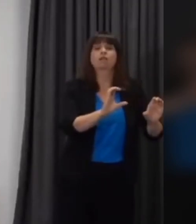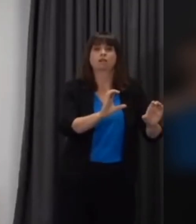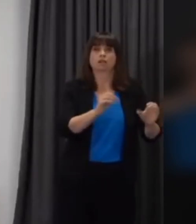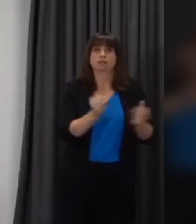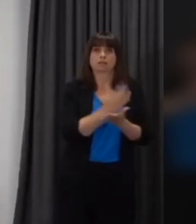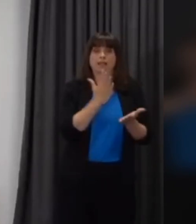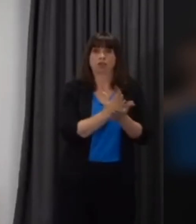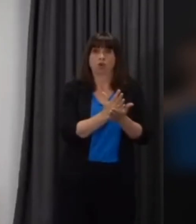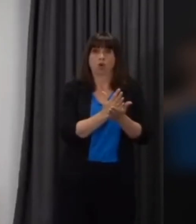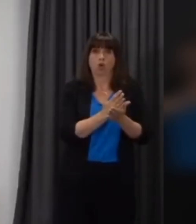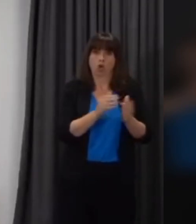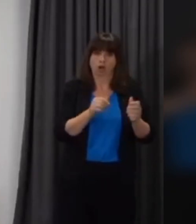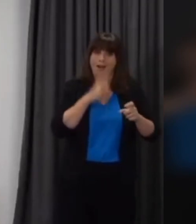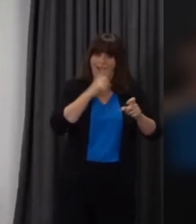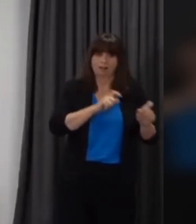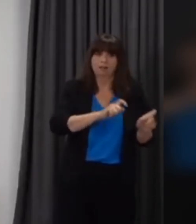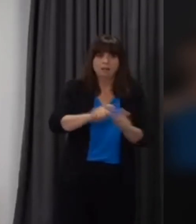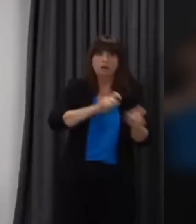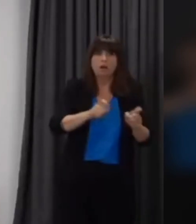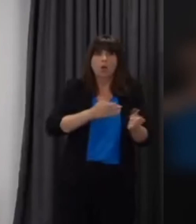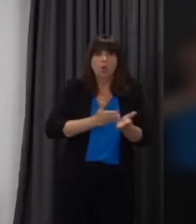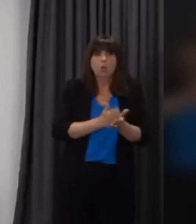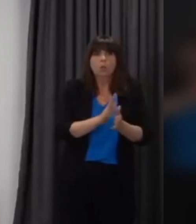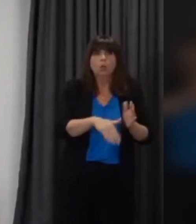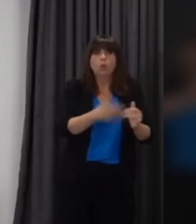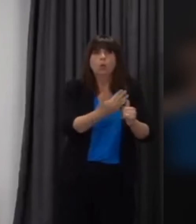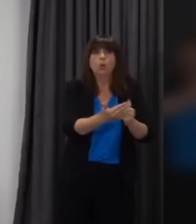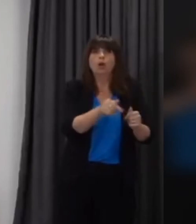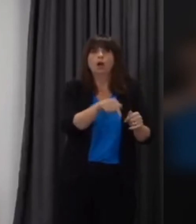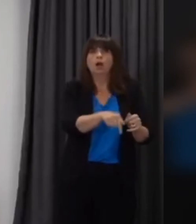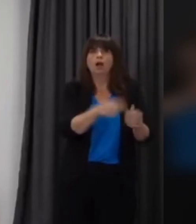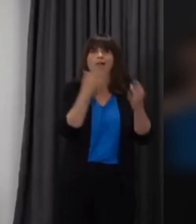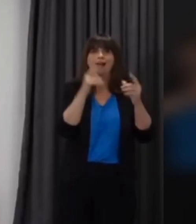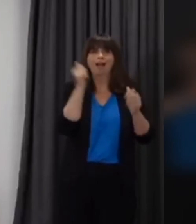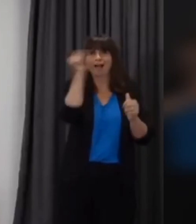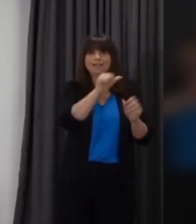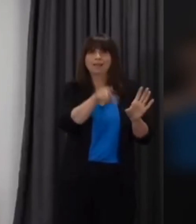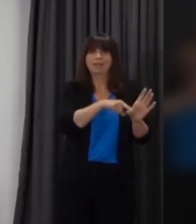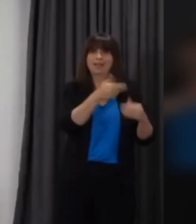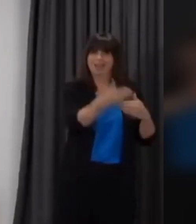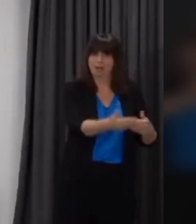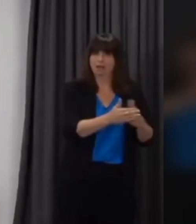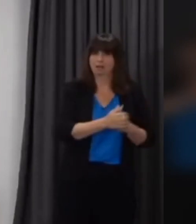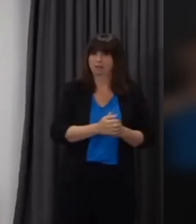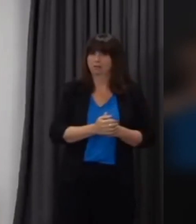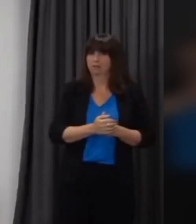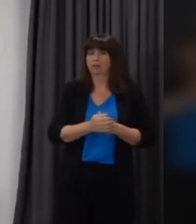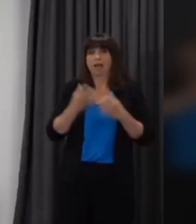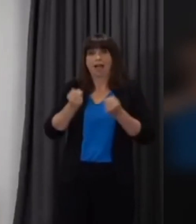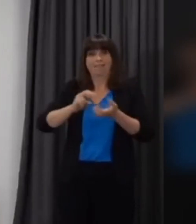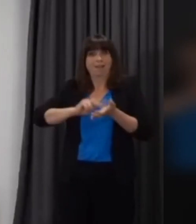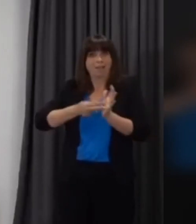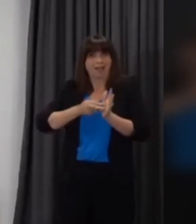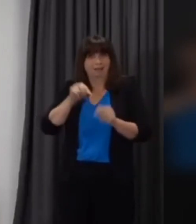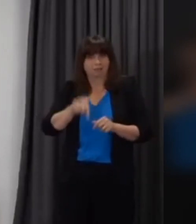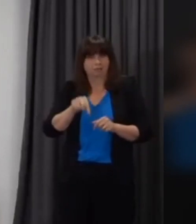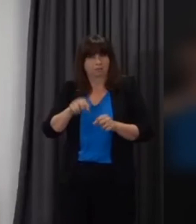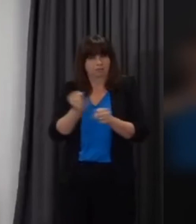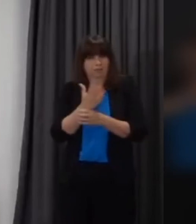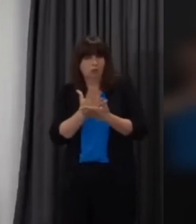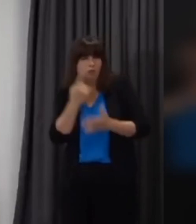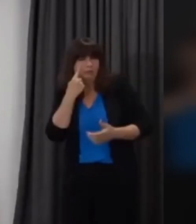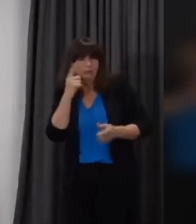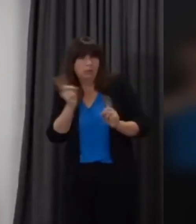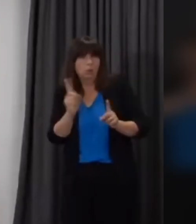place for the rest of this academic year. The review phase of the plan looks for potential changes that will need to be in place